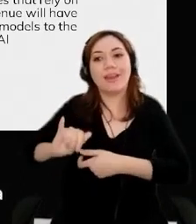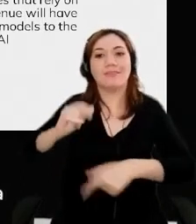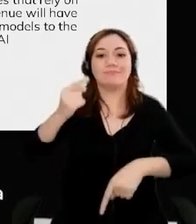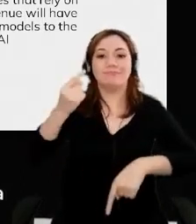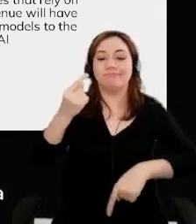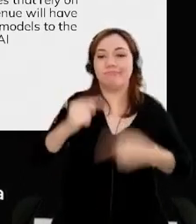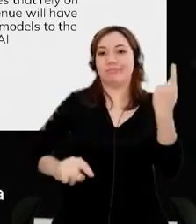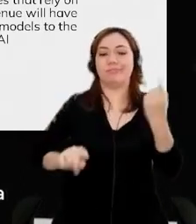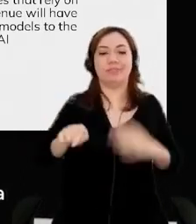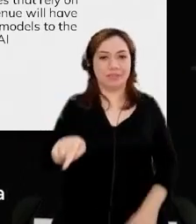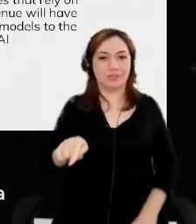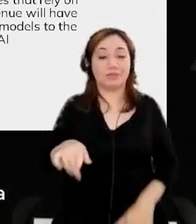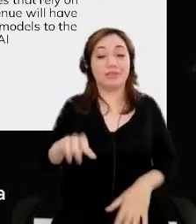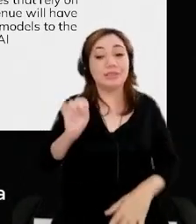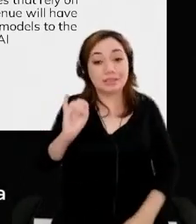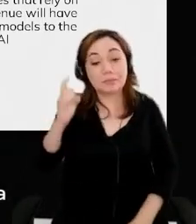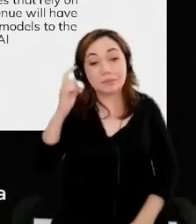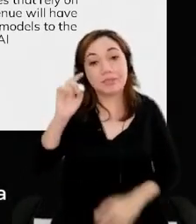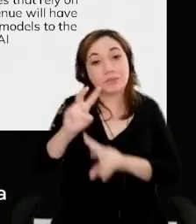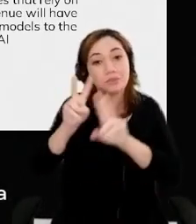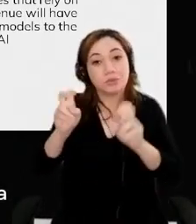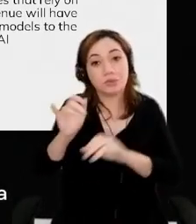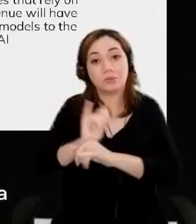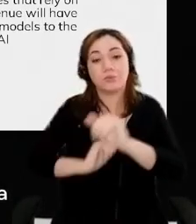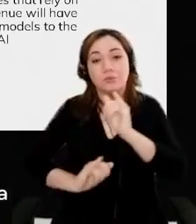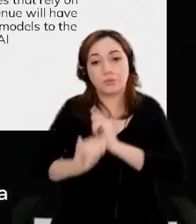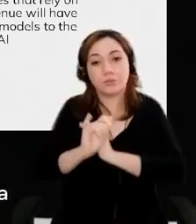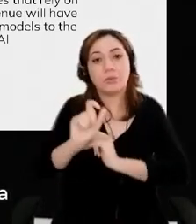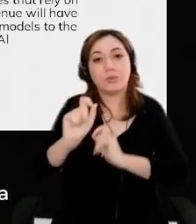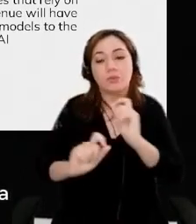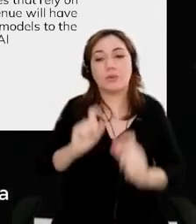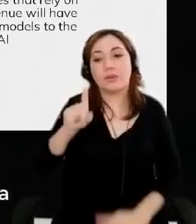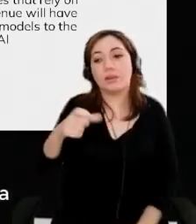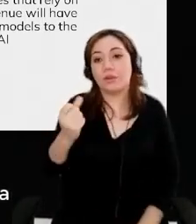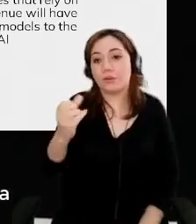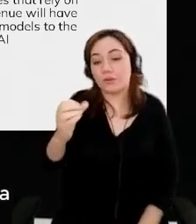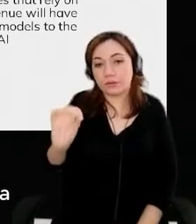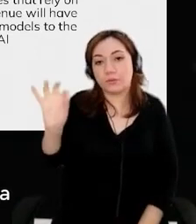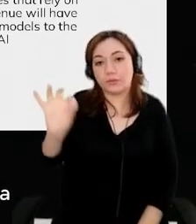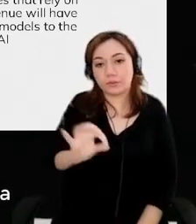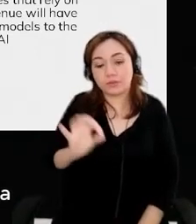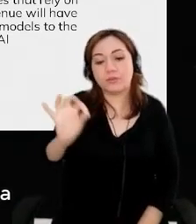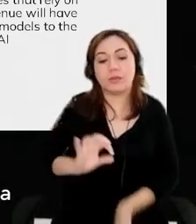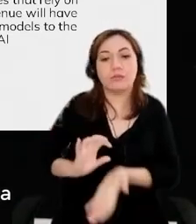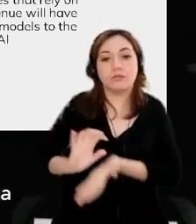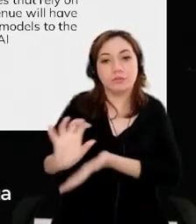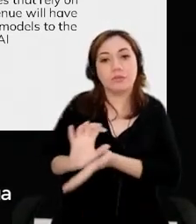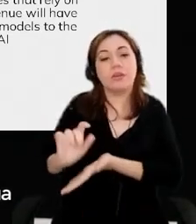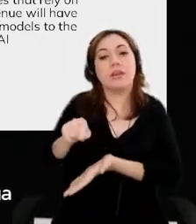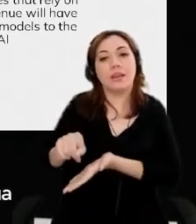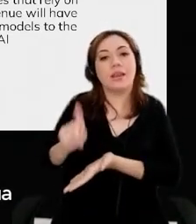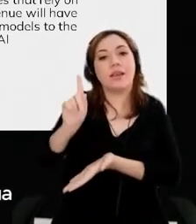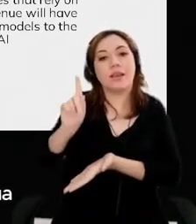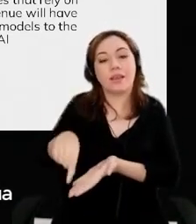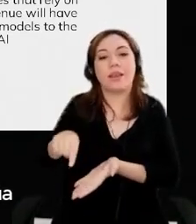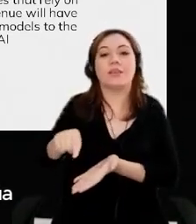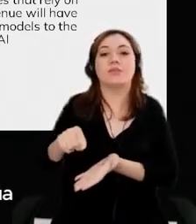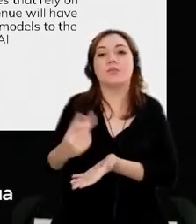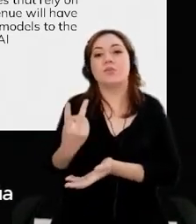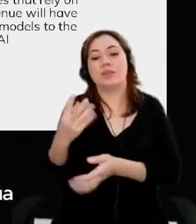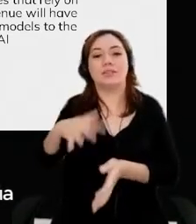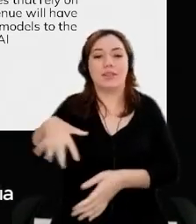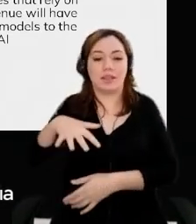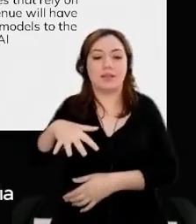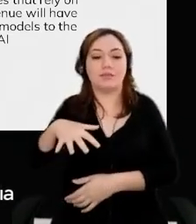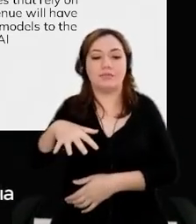the internet today, just to keep it simple, 80% of the revenue comes from two areas, clicks and e-commerce.